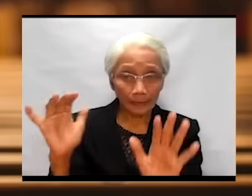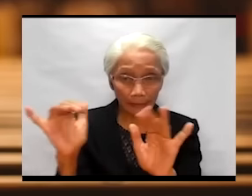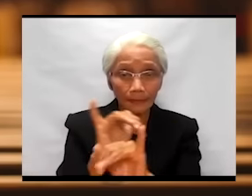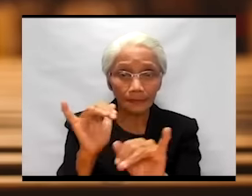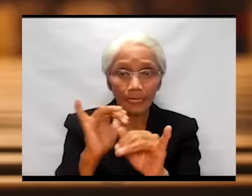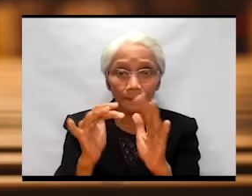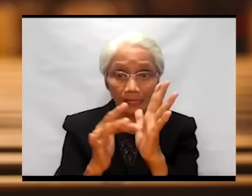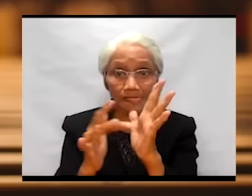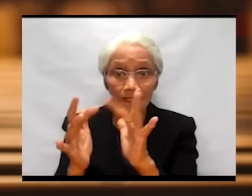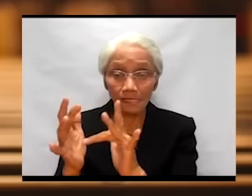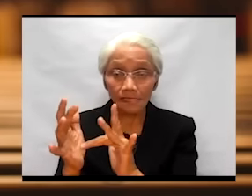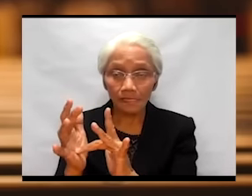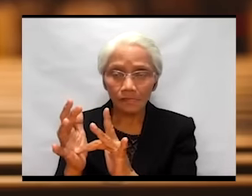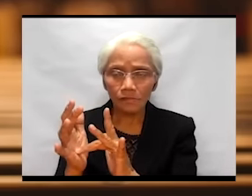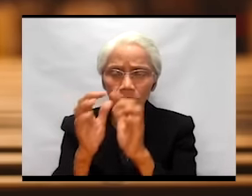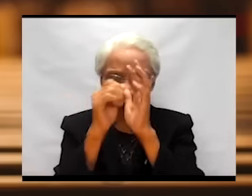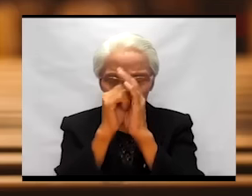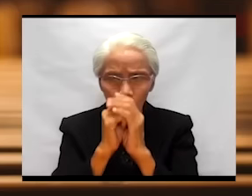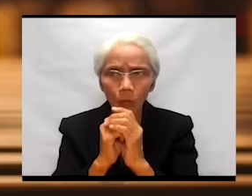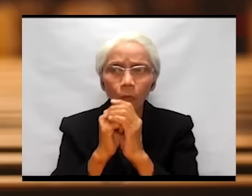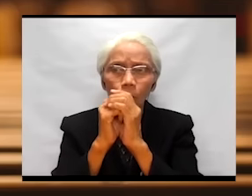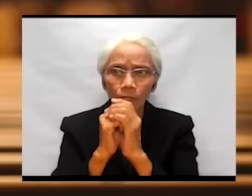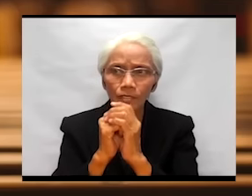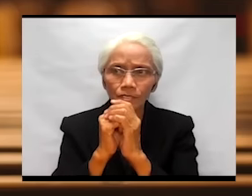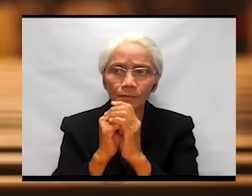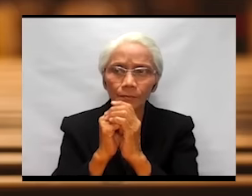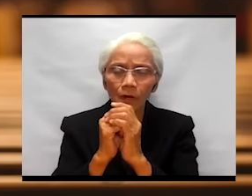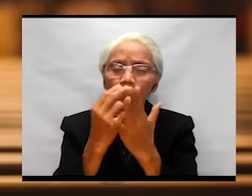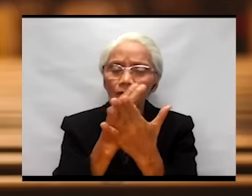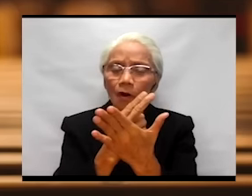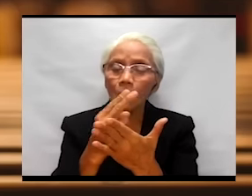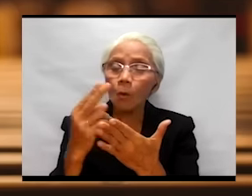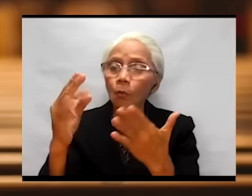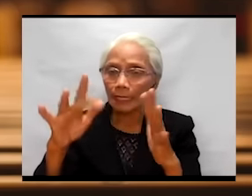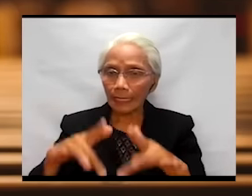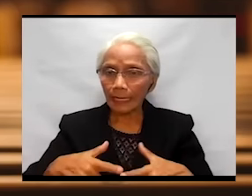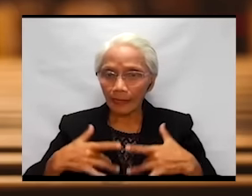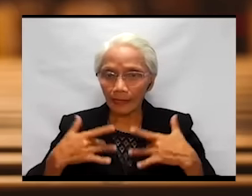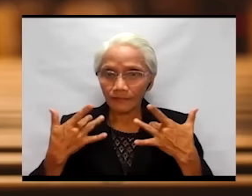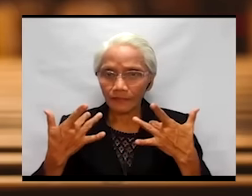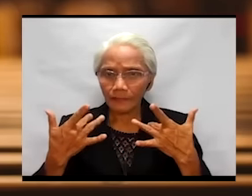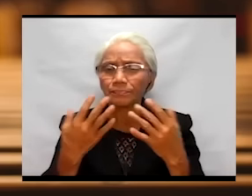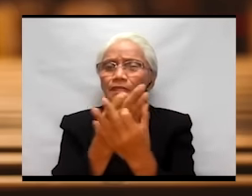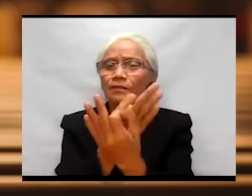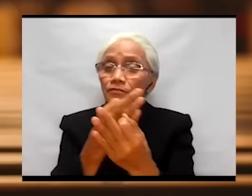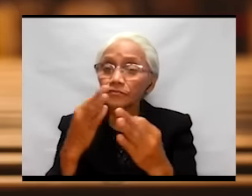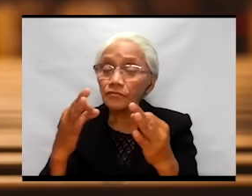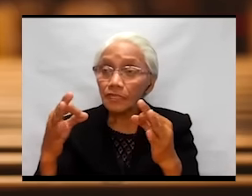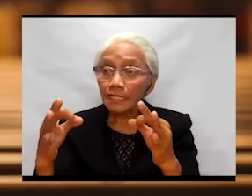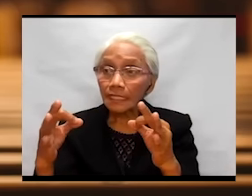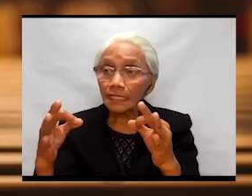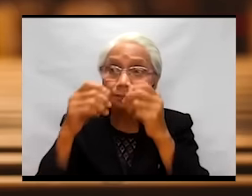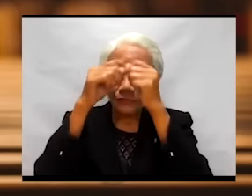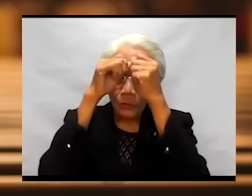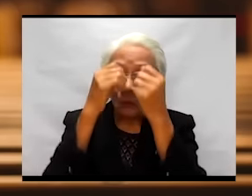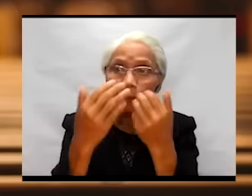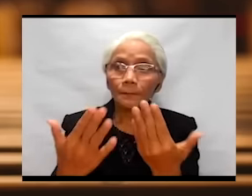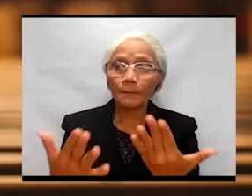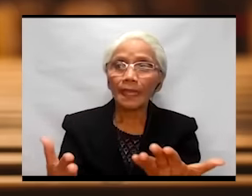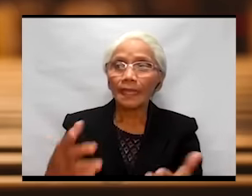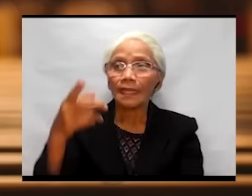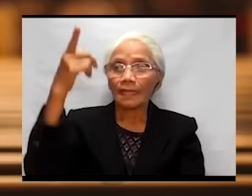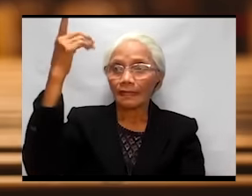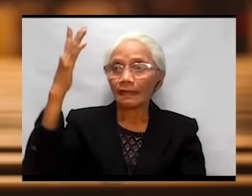just like Jesus, the worship of a holy life, freedom to obey